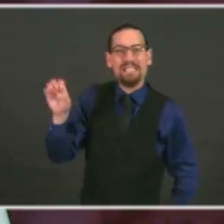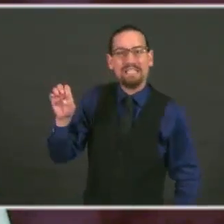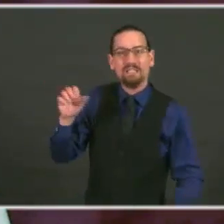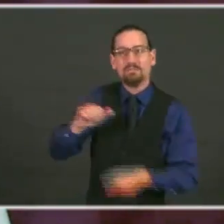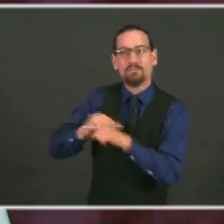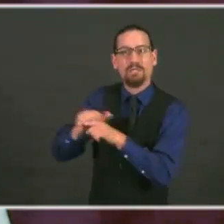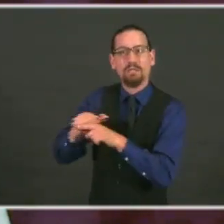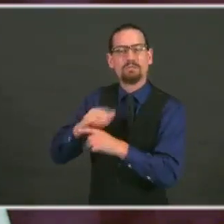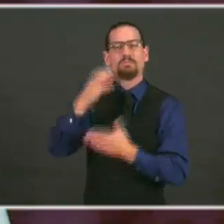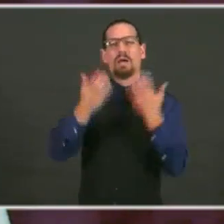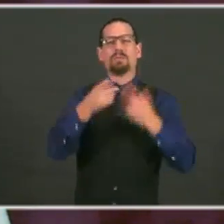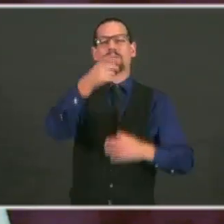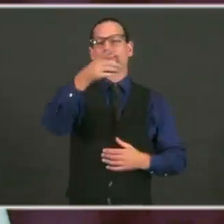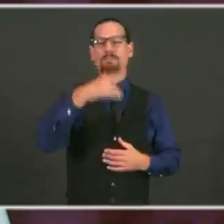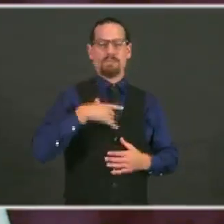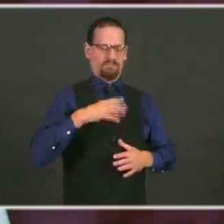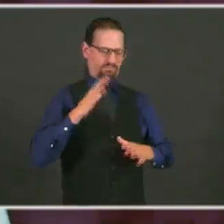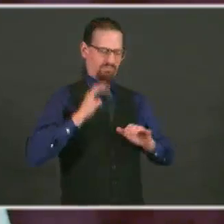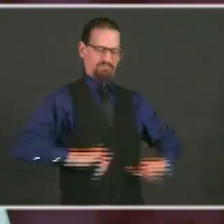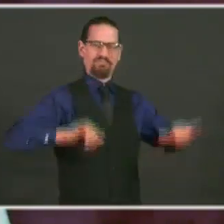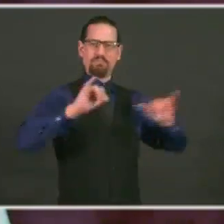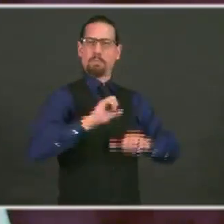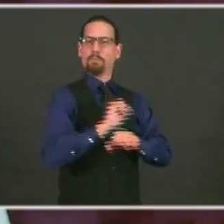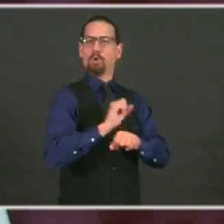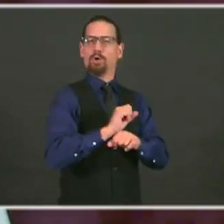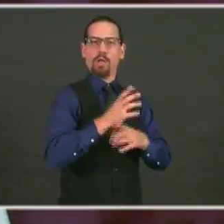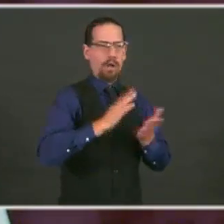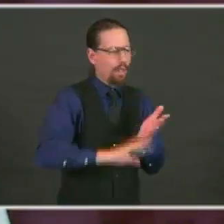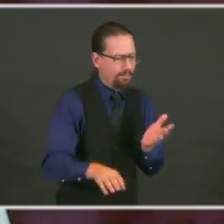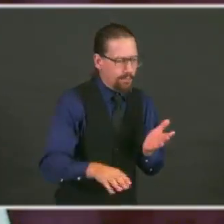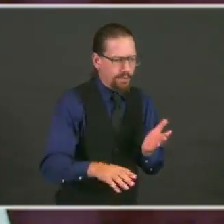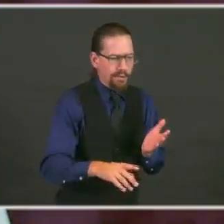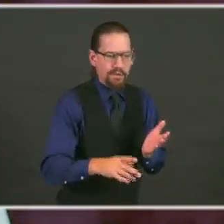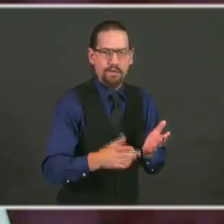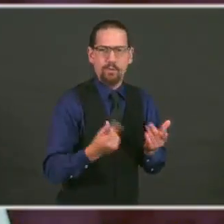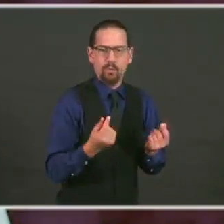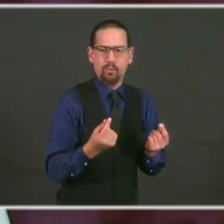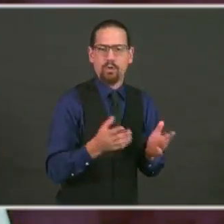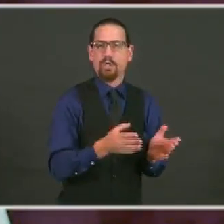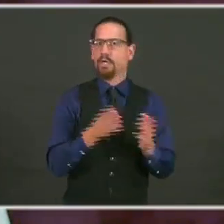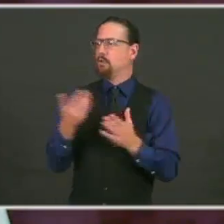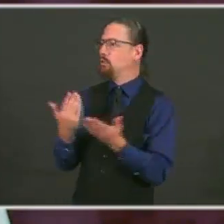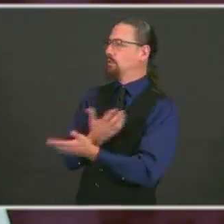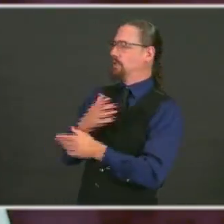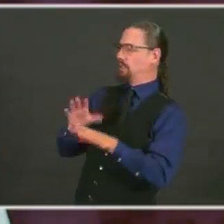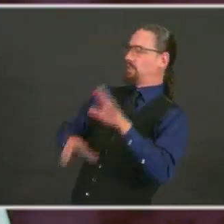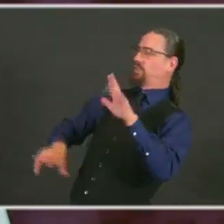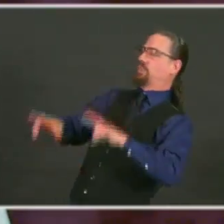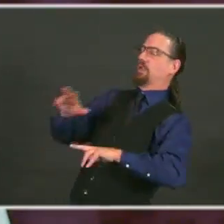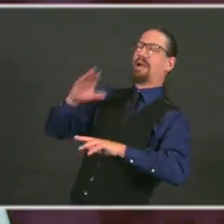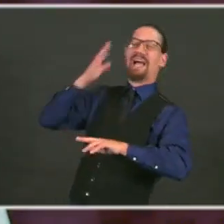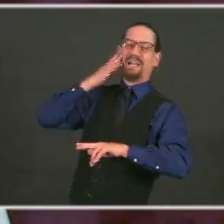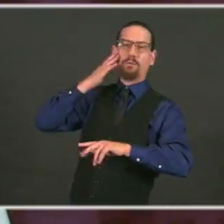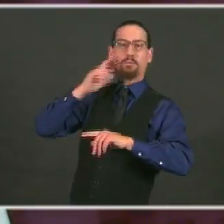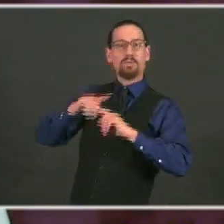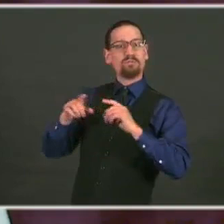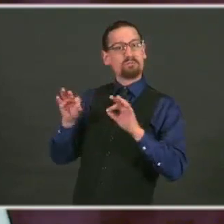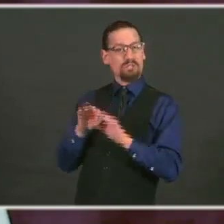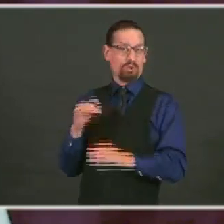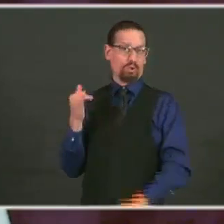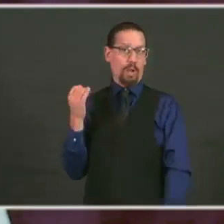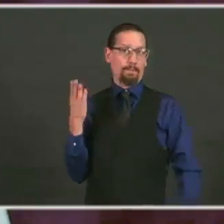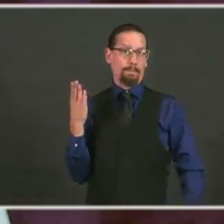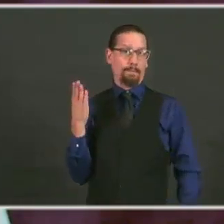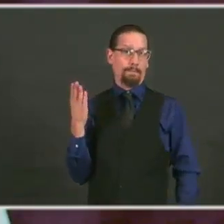there for you to try to help you accomplish your goals and get back to work. The key piece of the puzzle for this